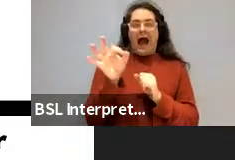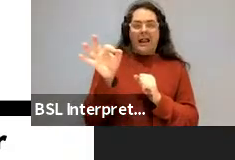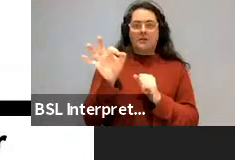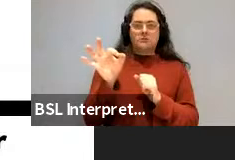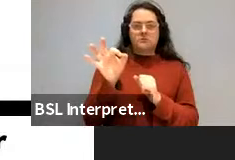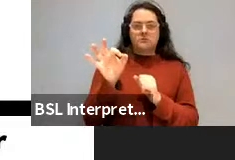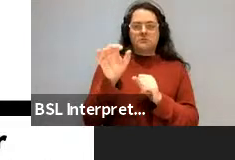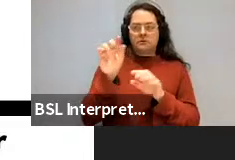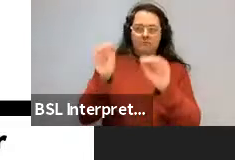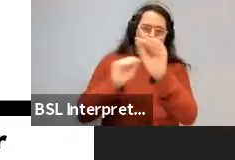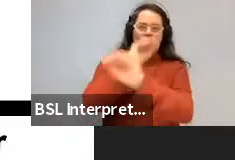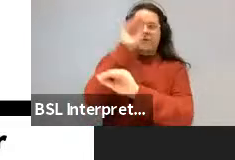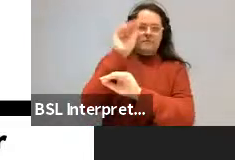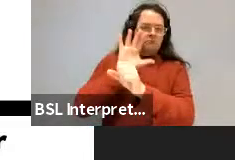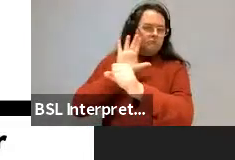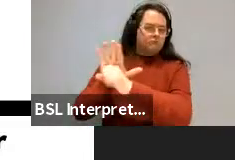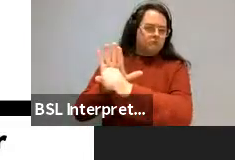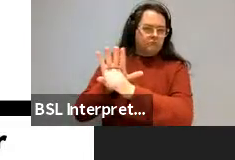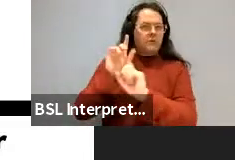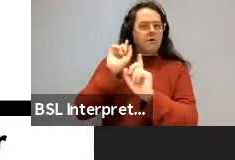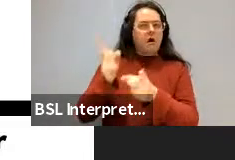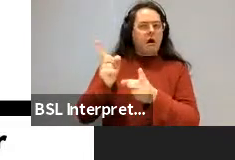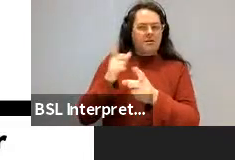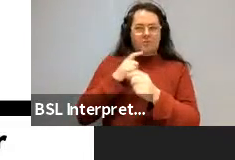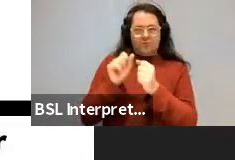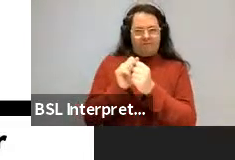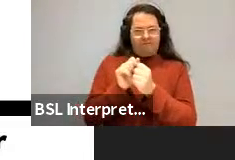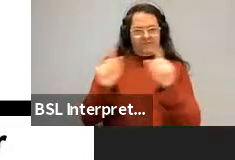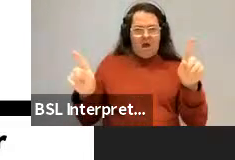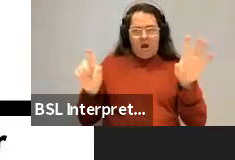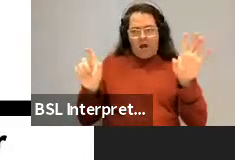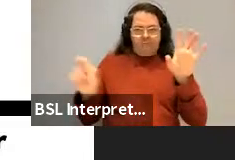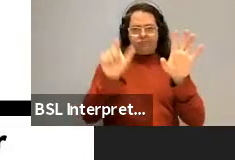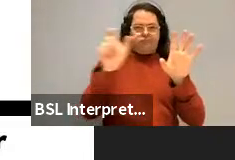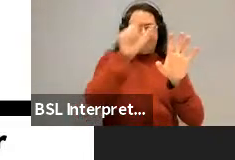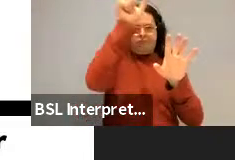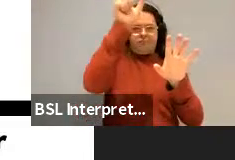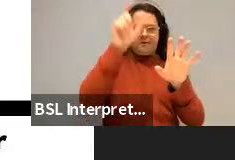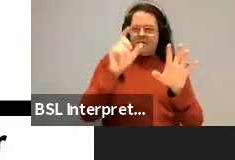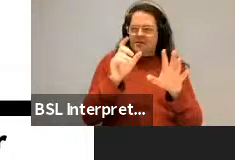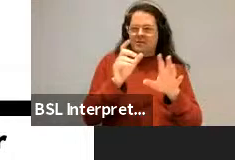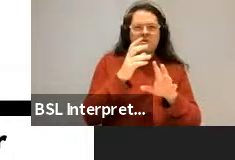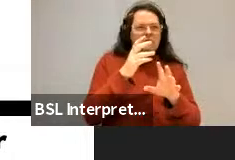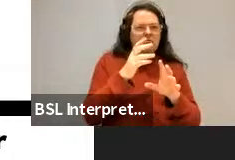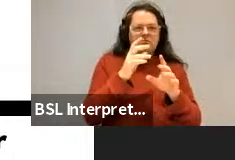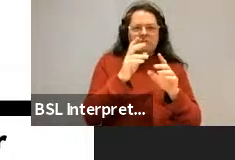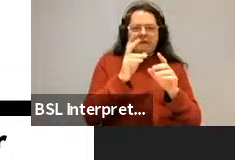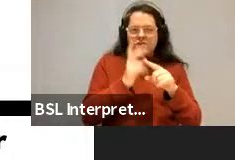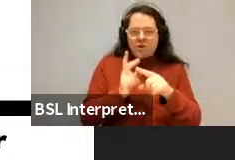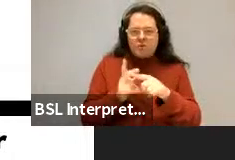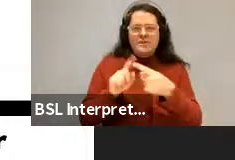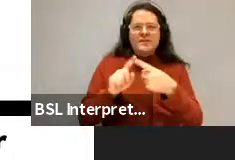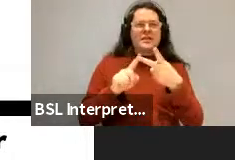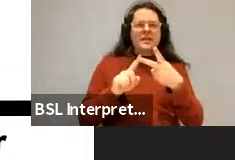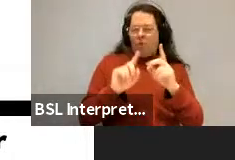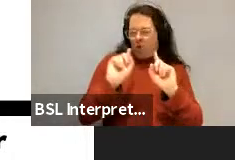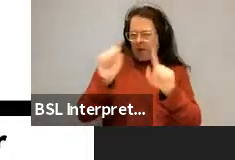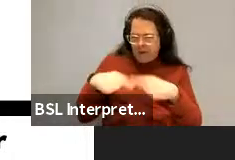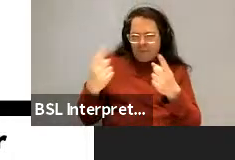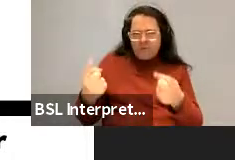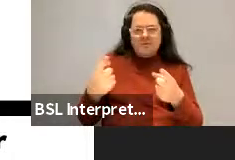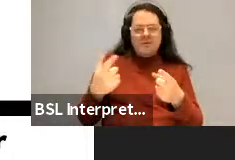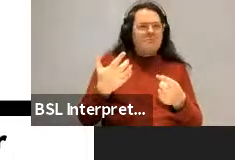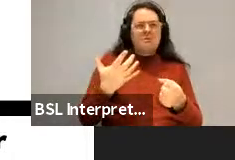which is not explained by other parts of language, language rules or use by luck, not by lexical frequency or implausibility or